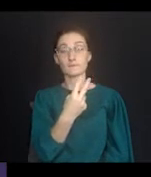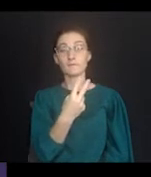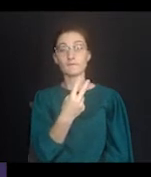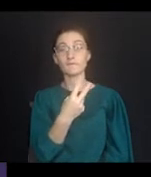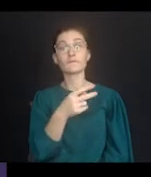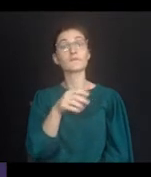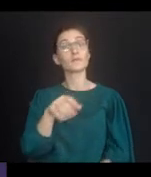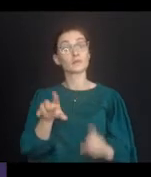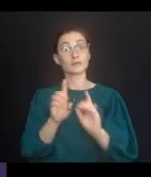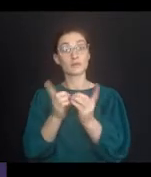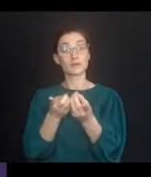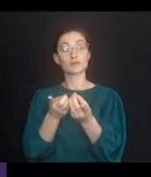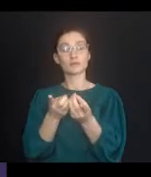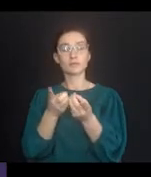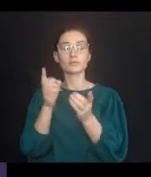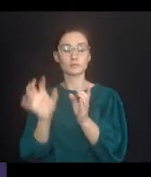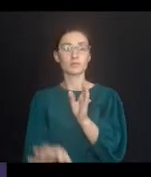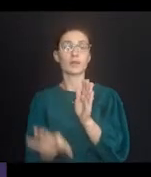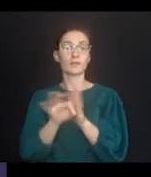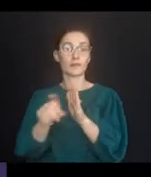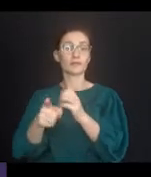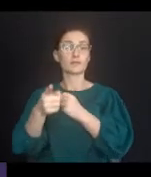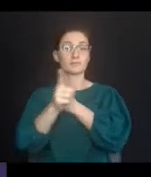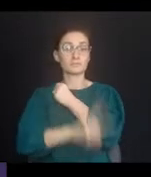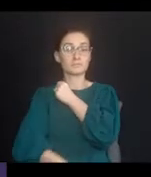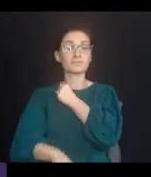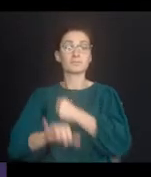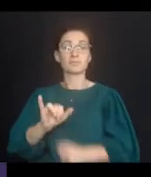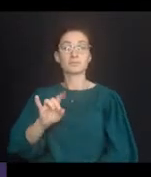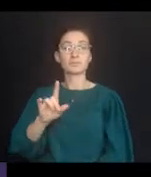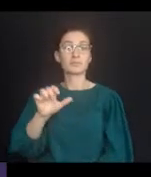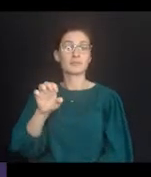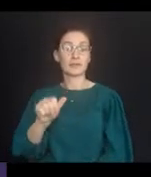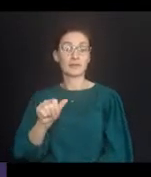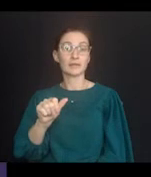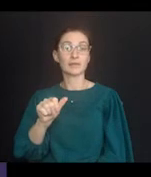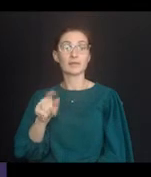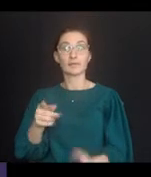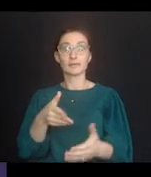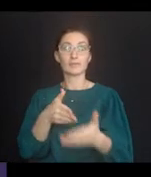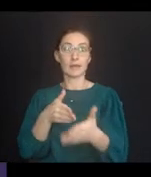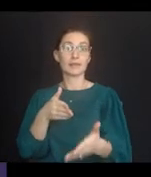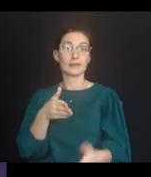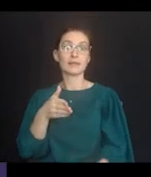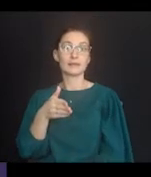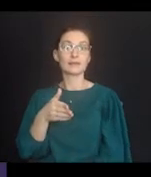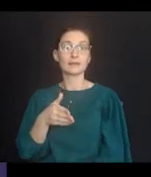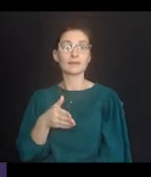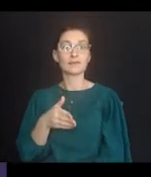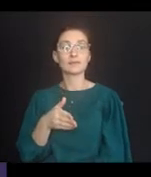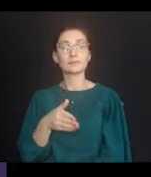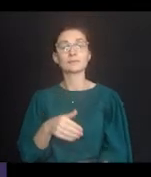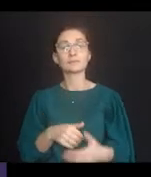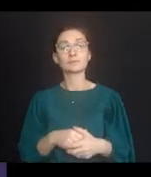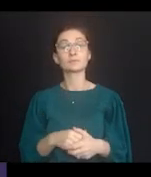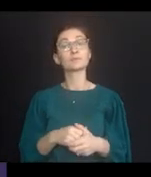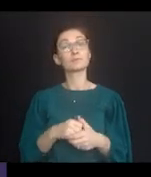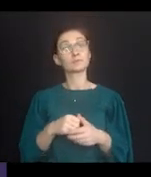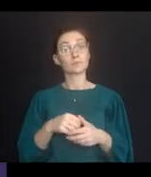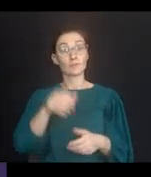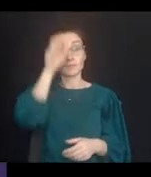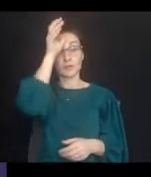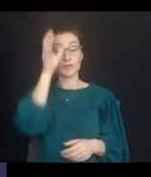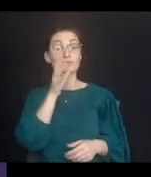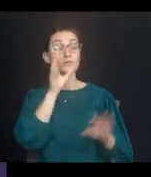Education, the district was found to violate the IDEA by refusing to consider supplemental aids and services